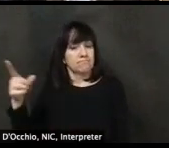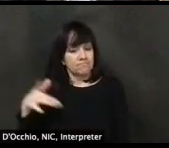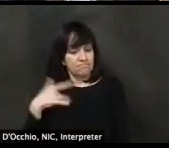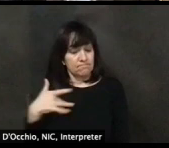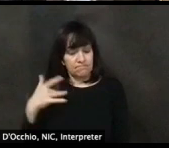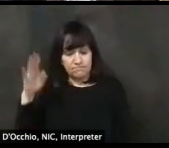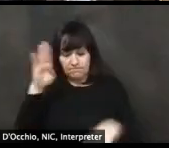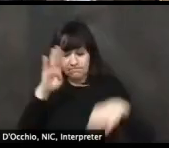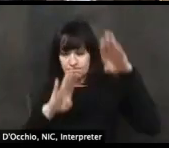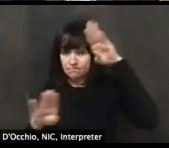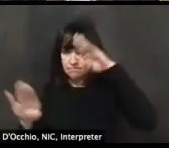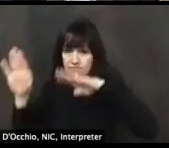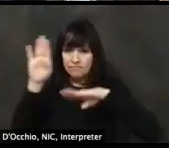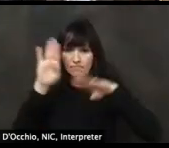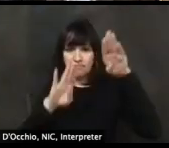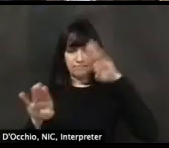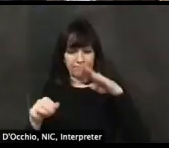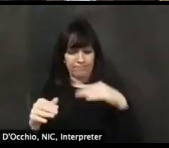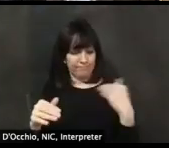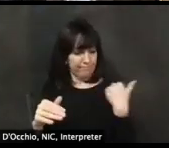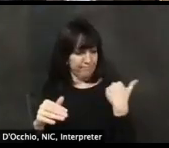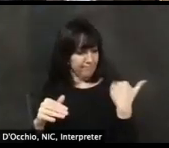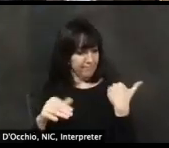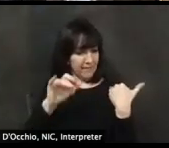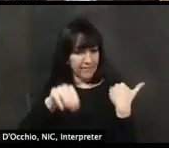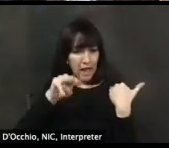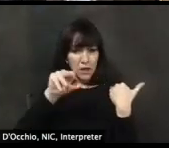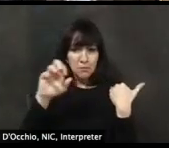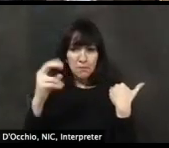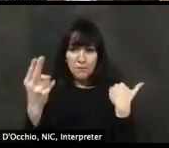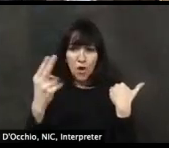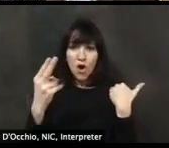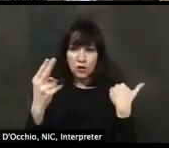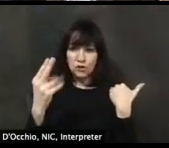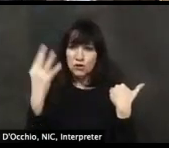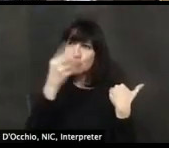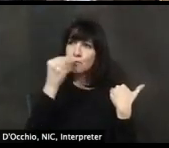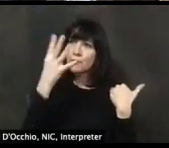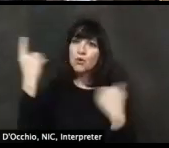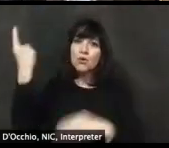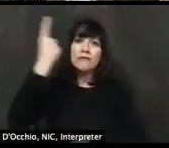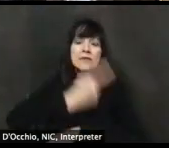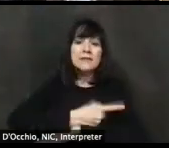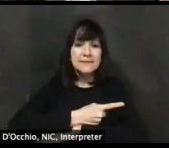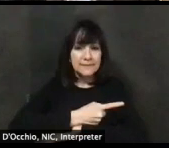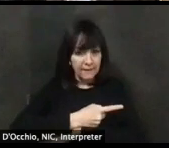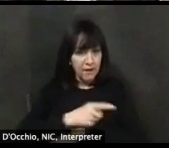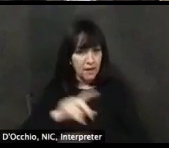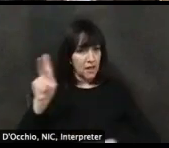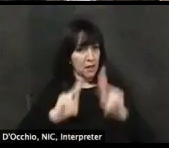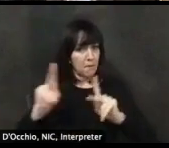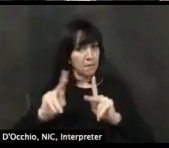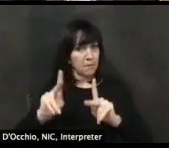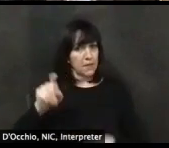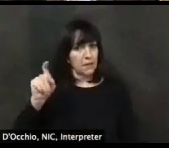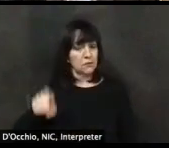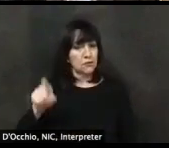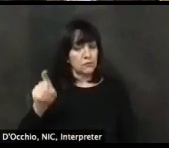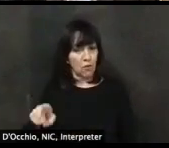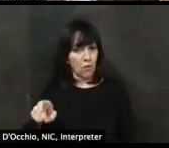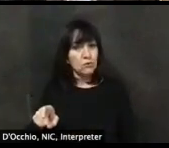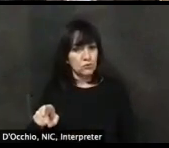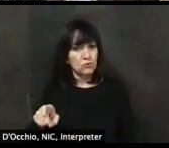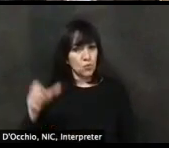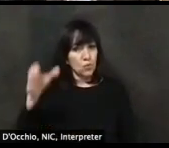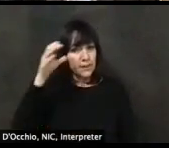in March, a nice March day when people were supposed to be social distanced and, and, uh, looked, looked out at the beach and saw